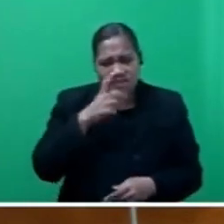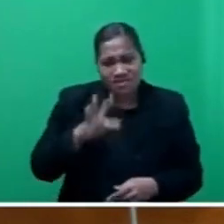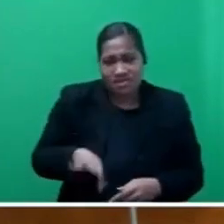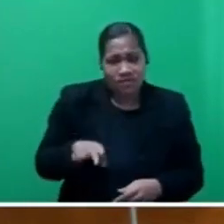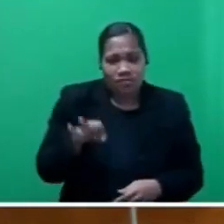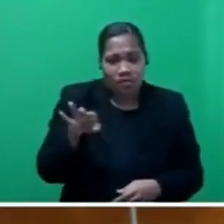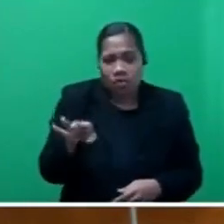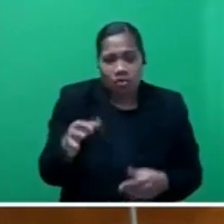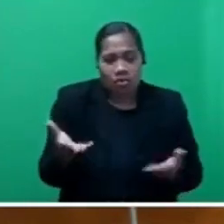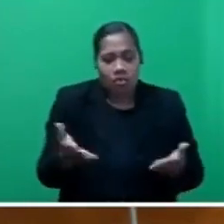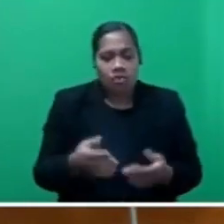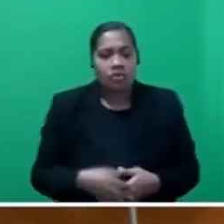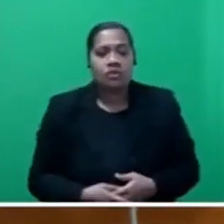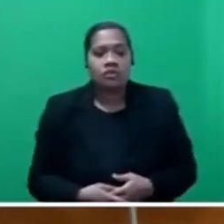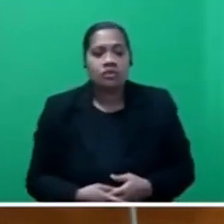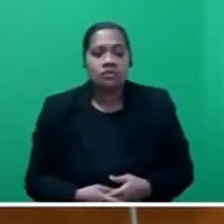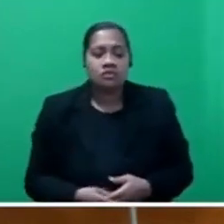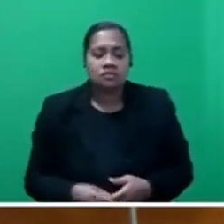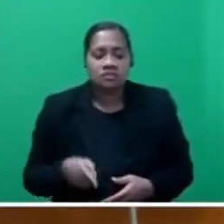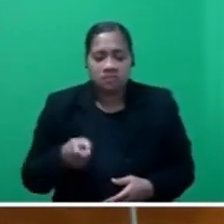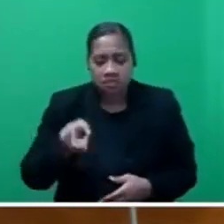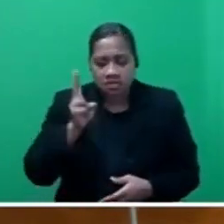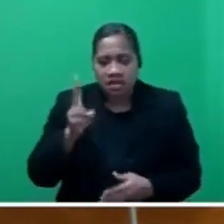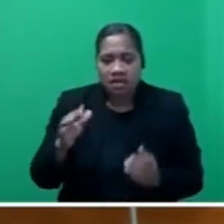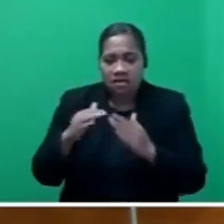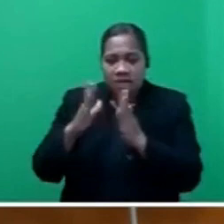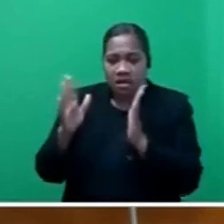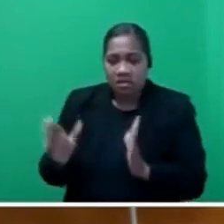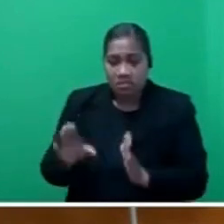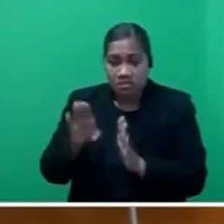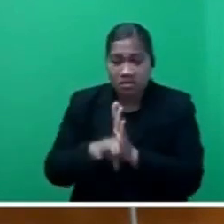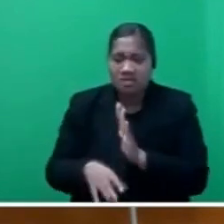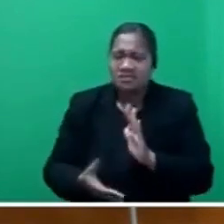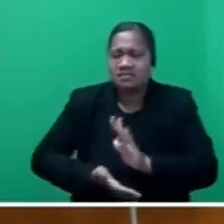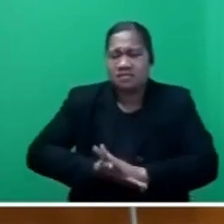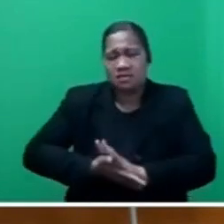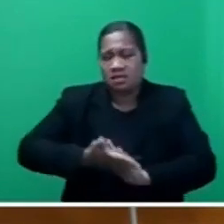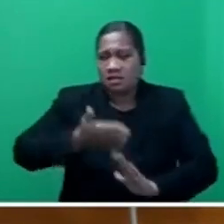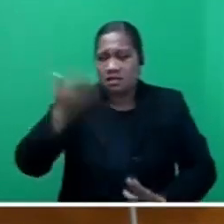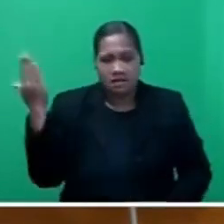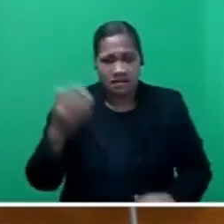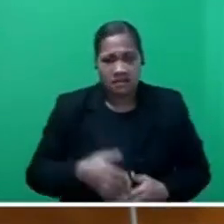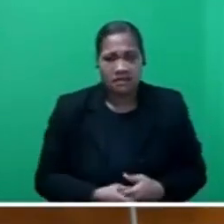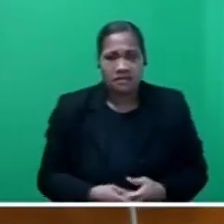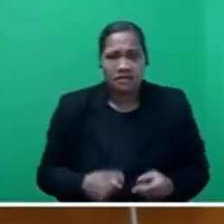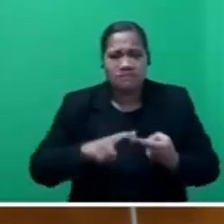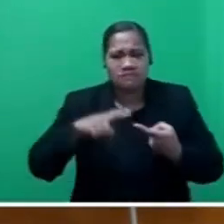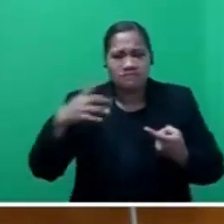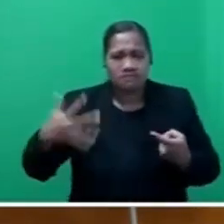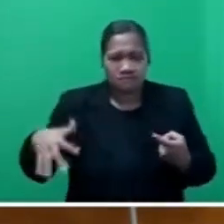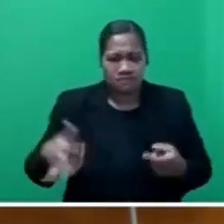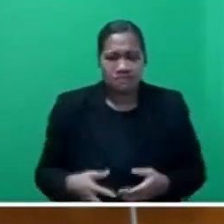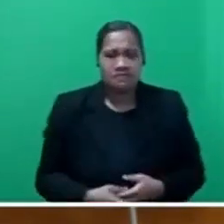This goes back to the fact that housing prices are just too high, Mr Speaker, sir.